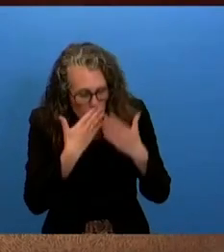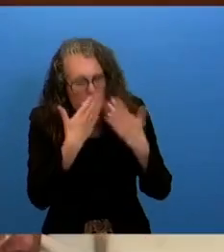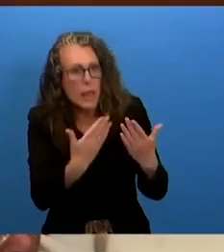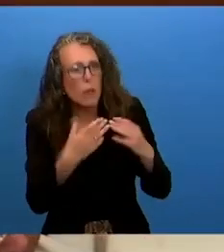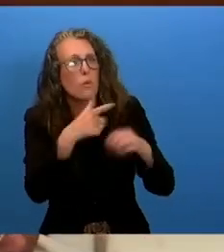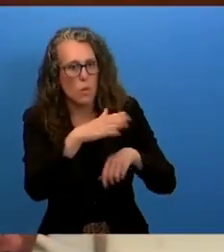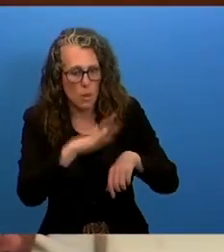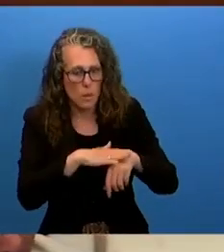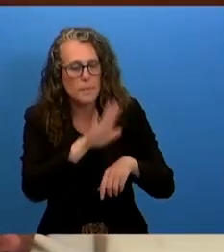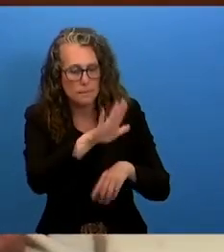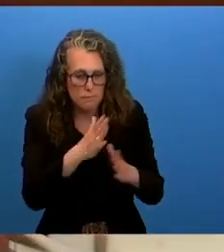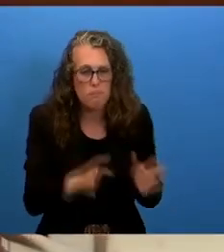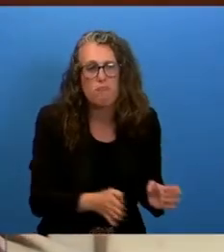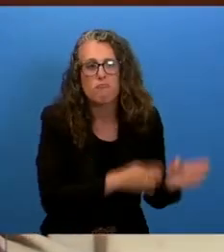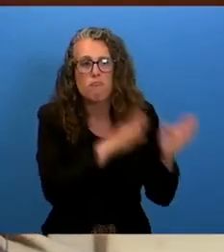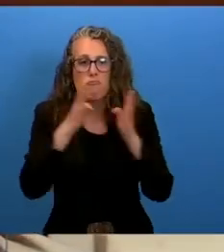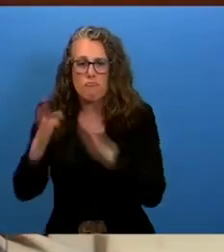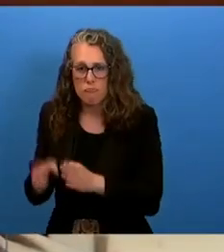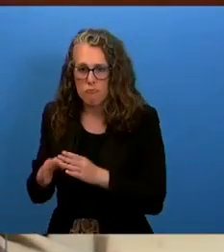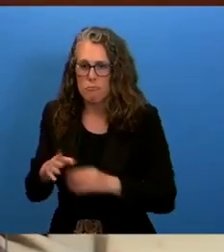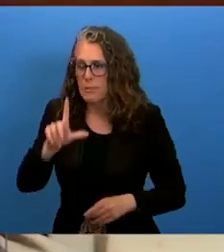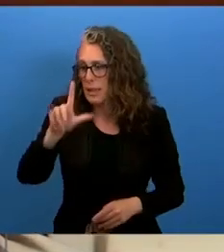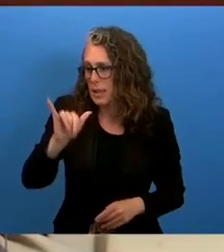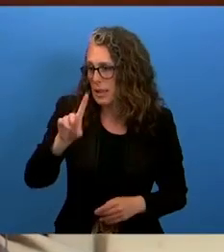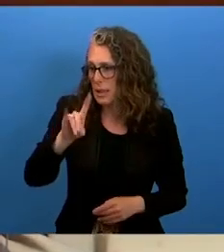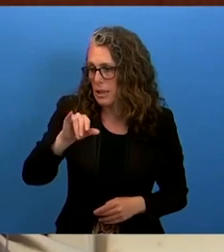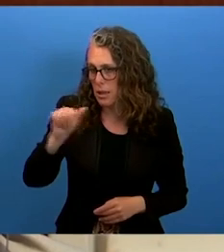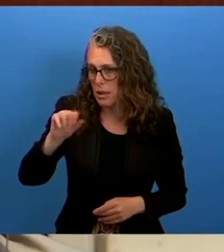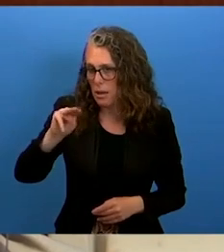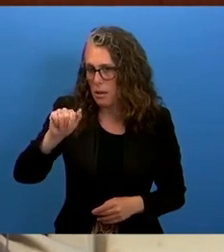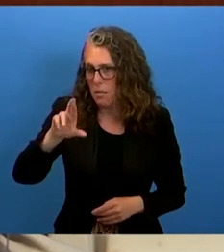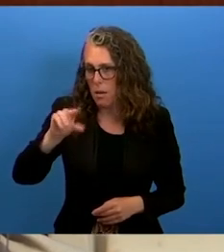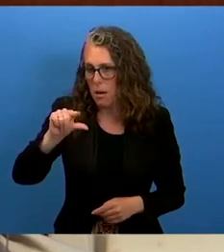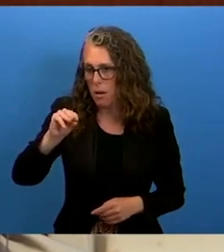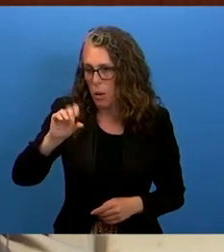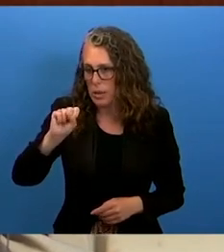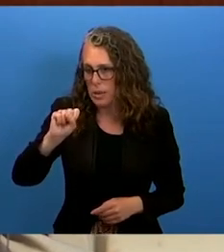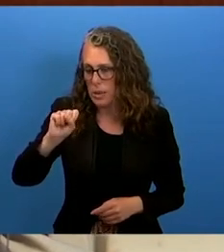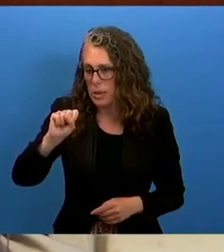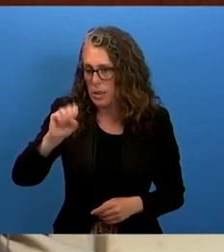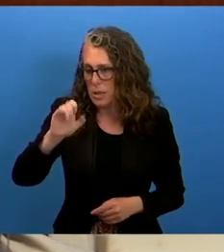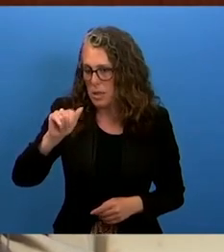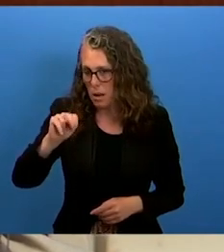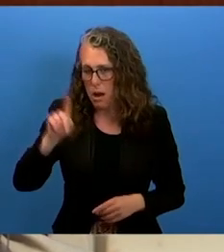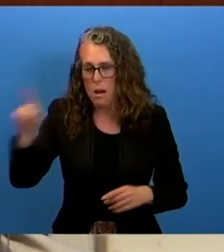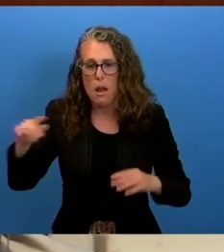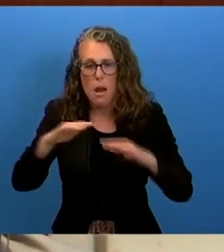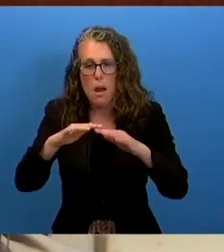I now give the floor to Lydia Margossian from the Assembly of